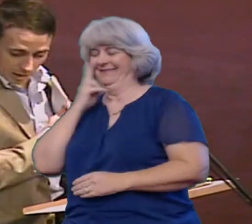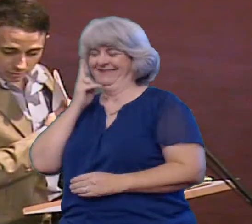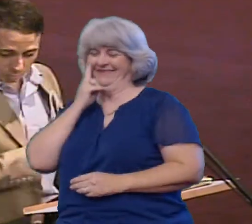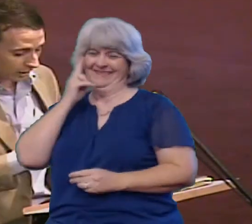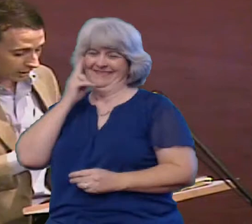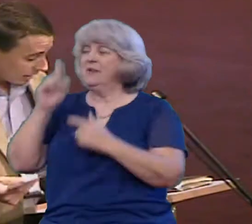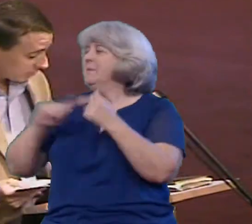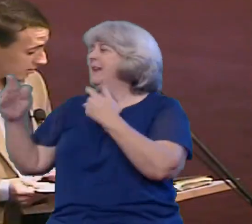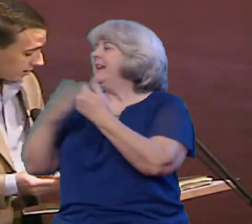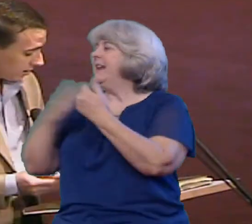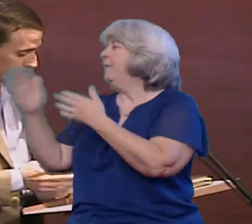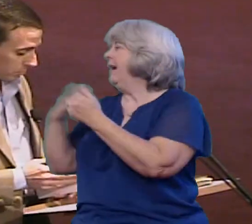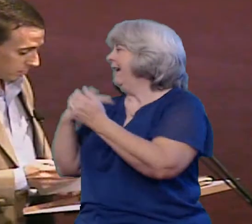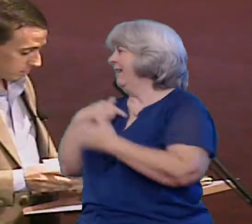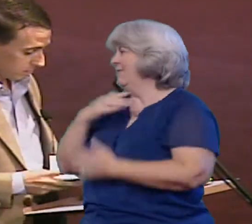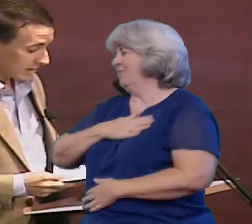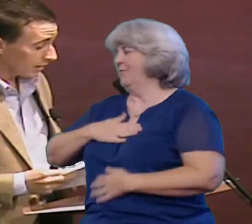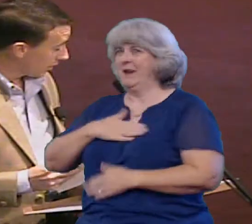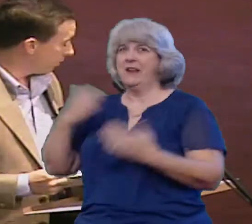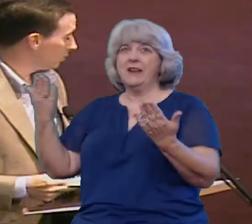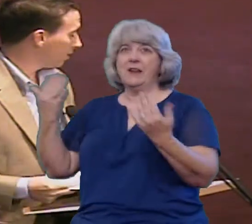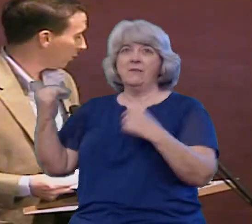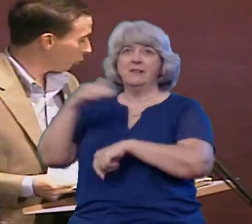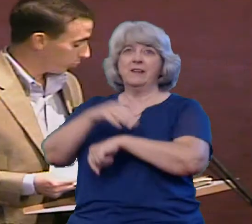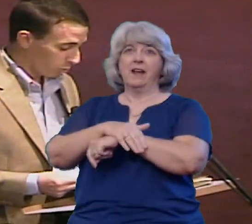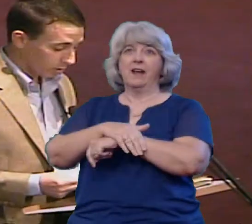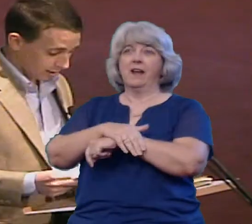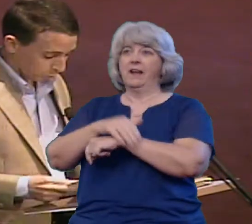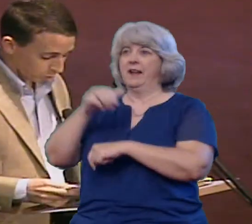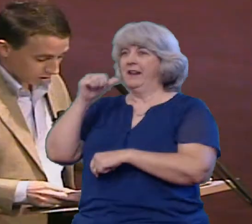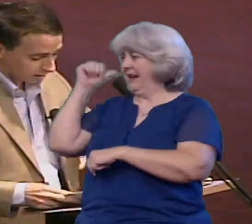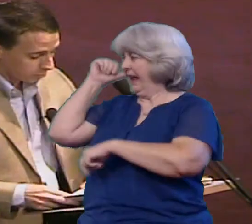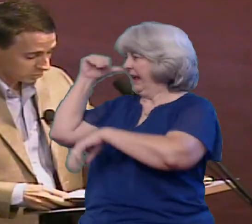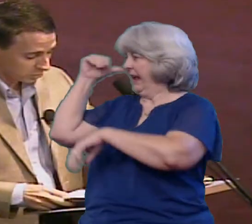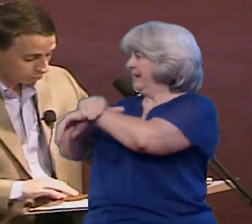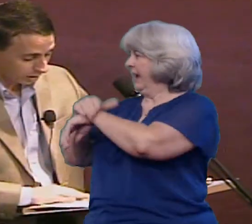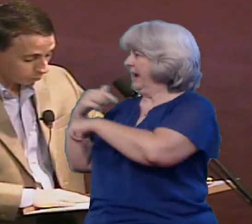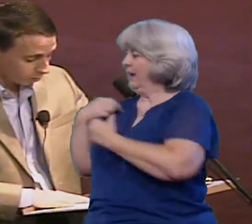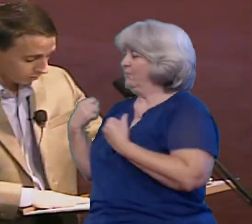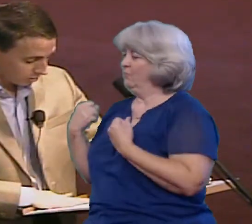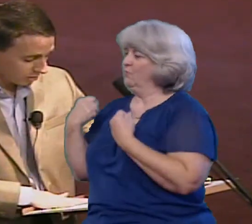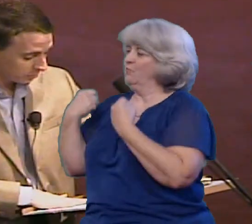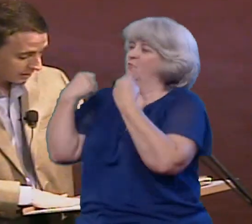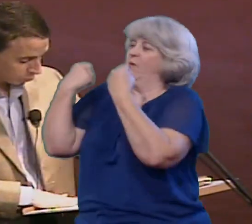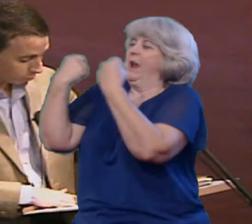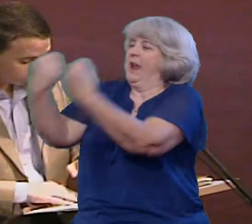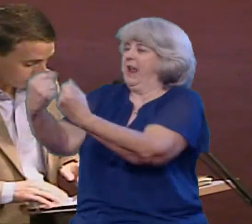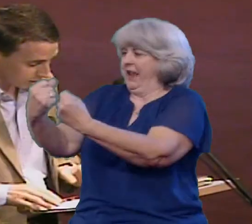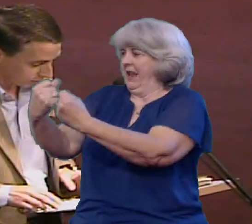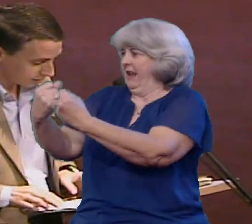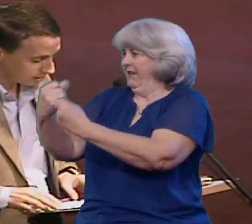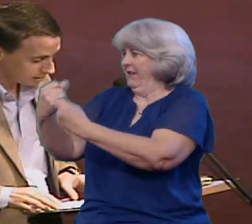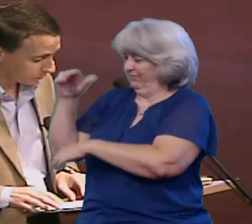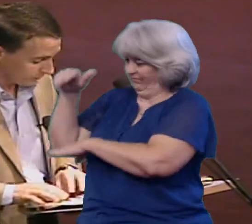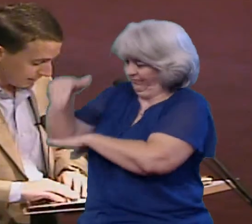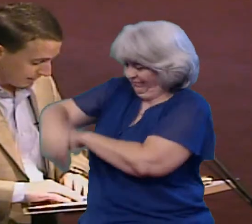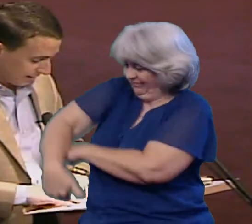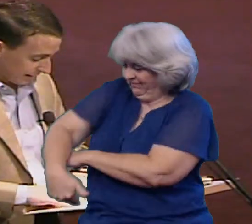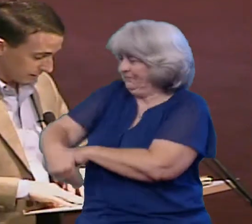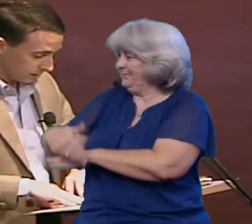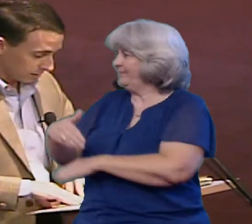did drive up late last night from LA As we'll call it I'm not sure it's what I want to call it But that's what we'll call it right now